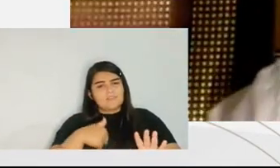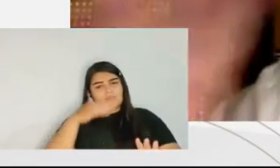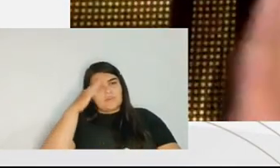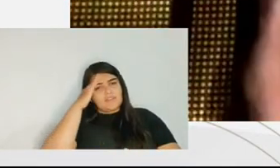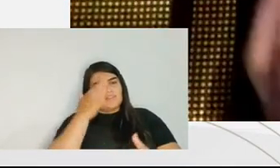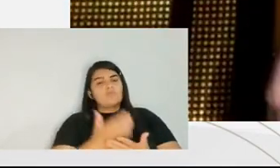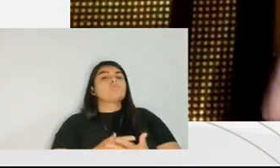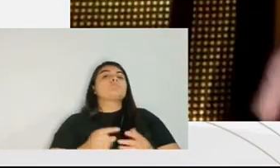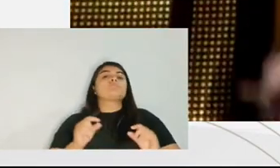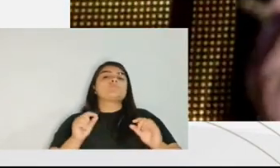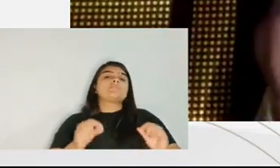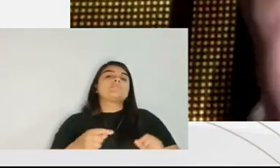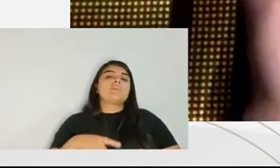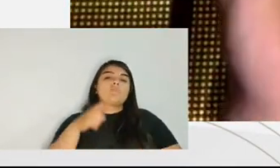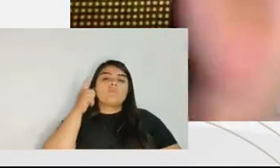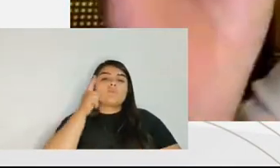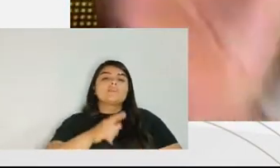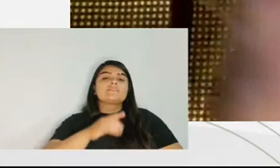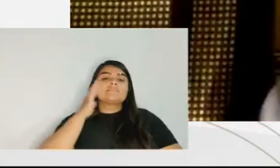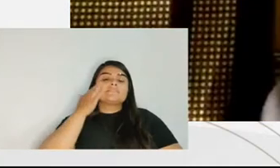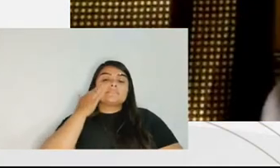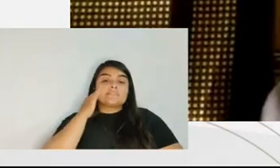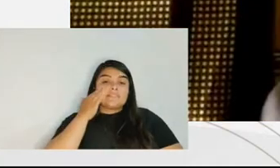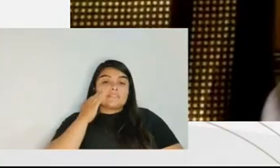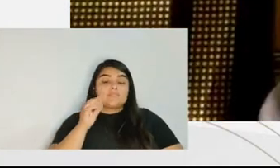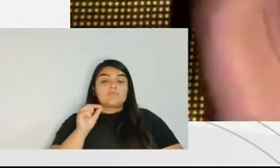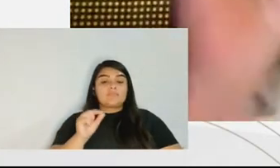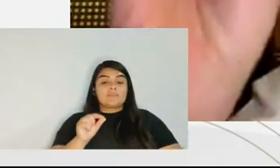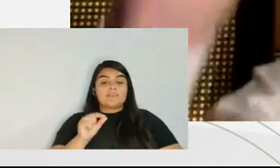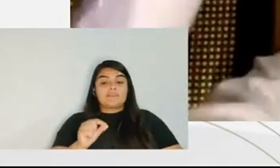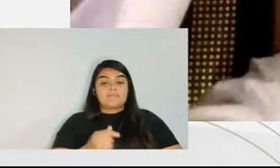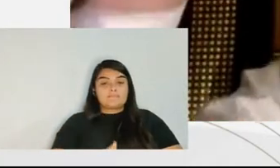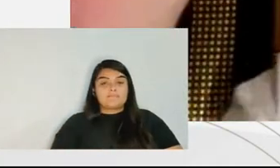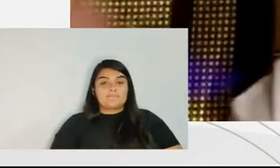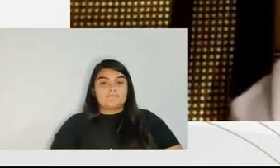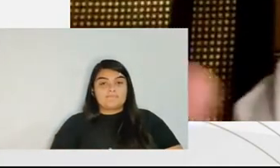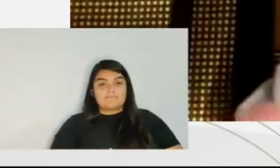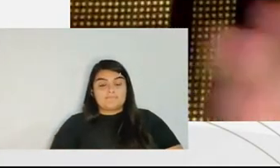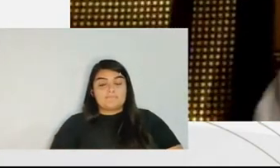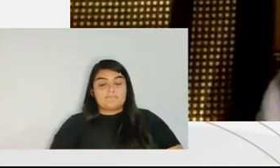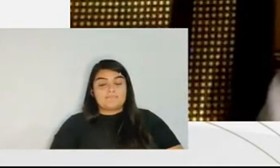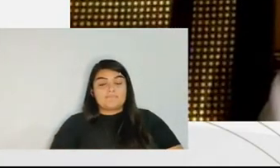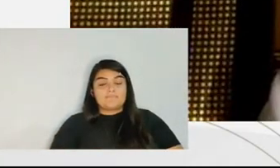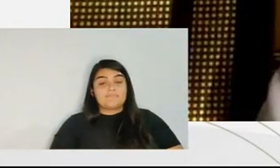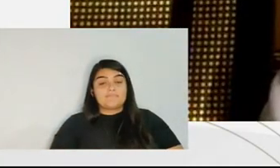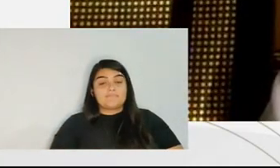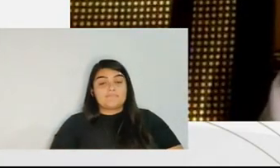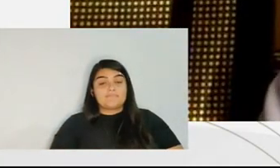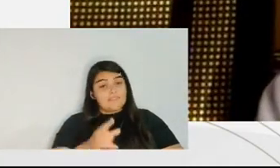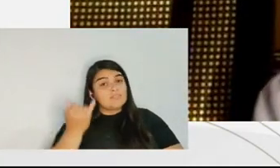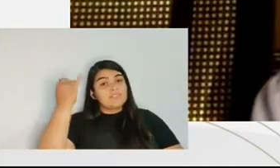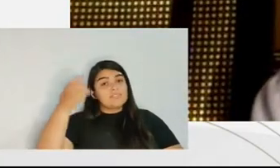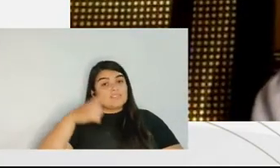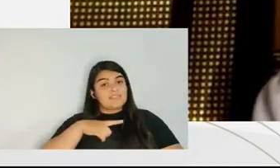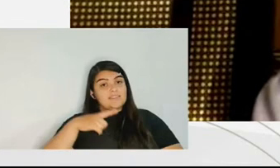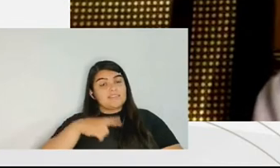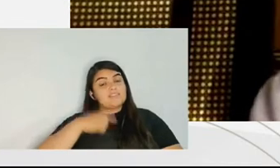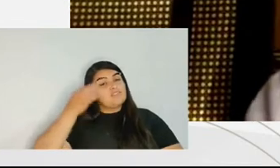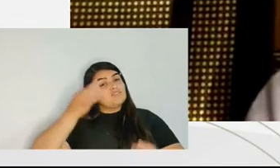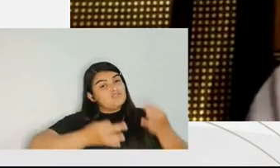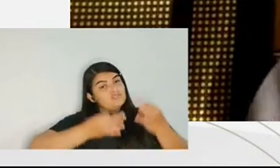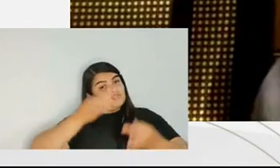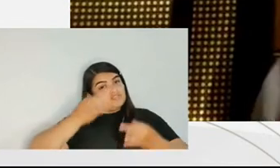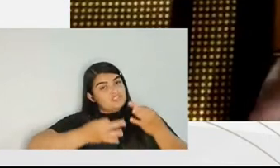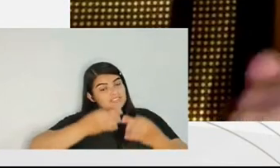of course but i believe that i've understood that they are two important